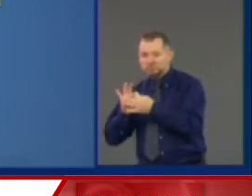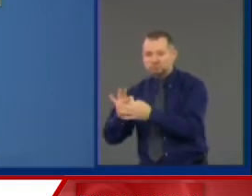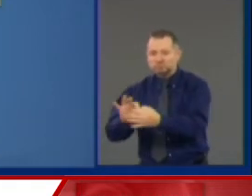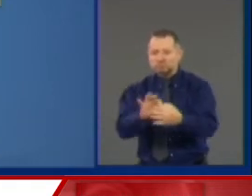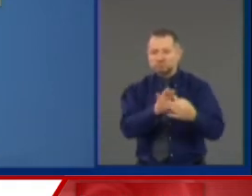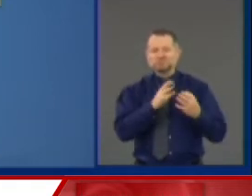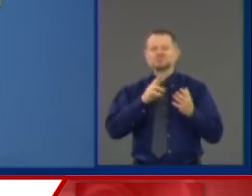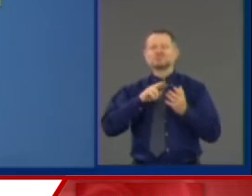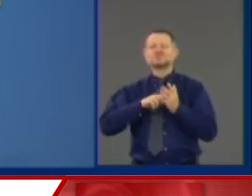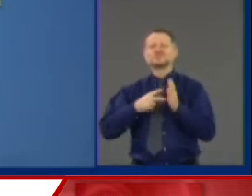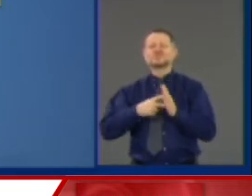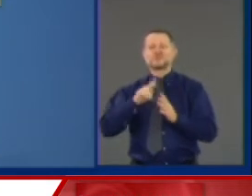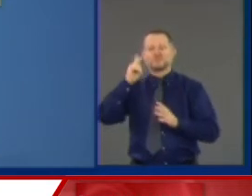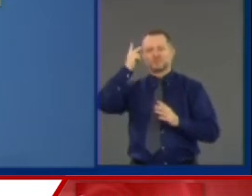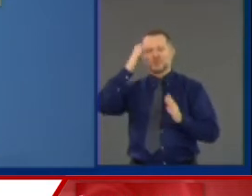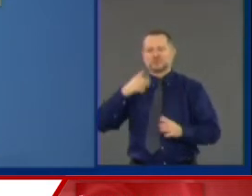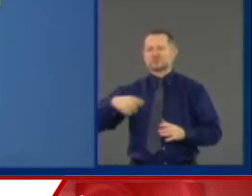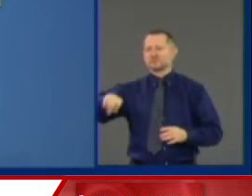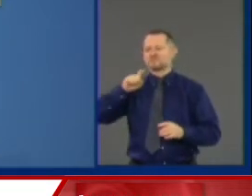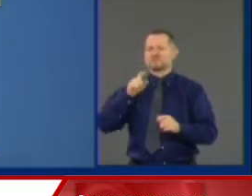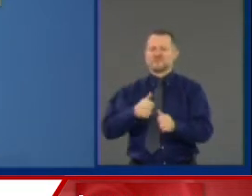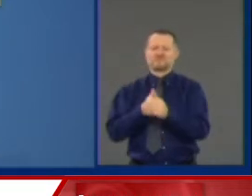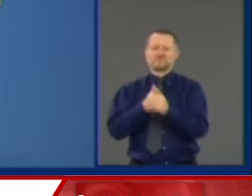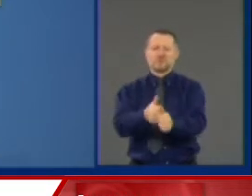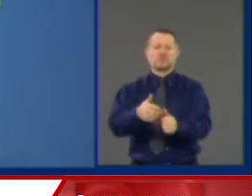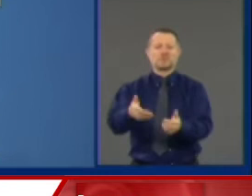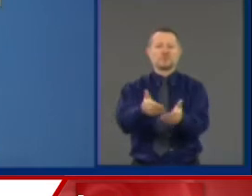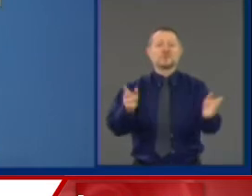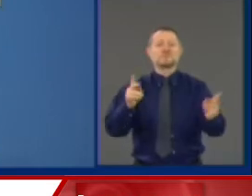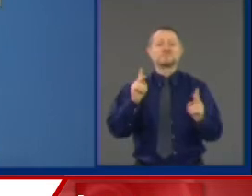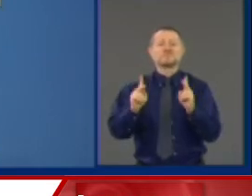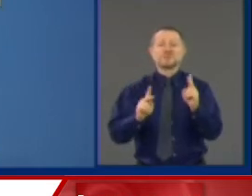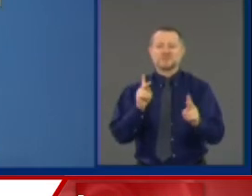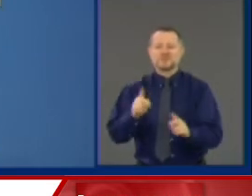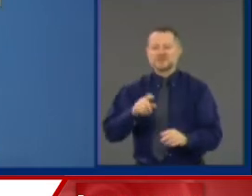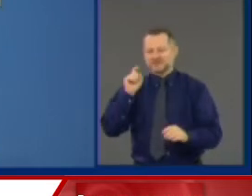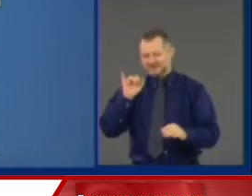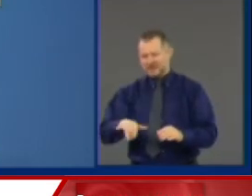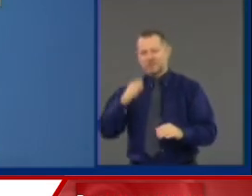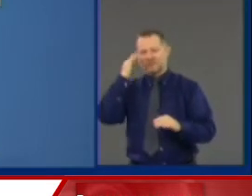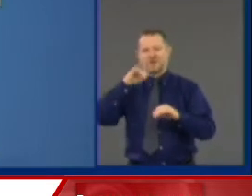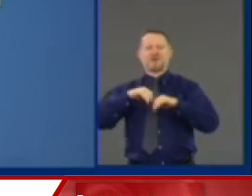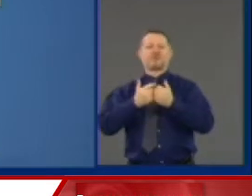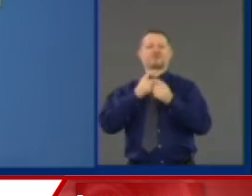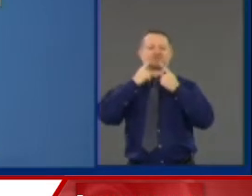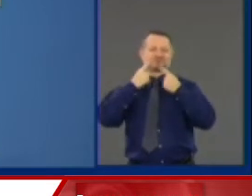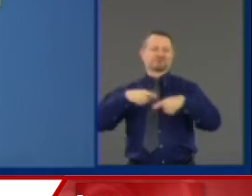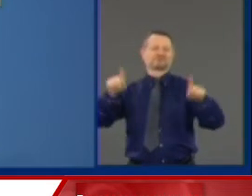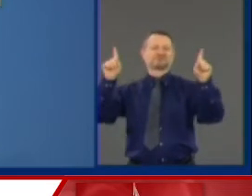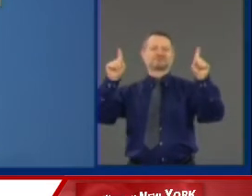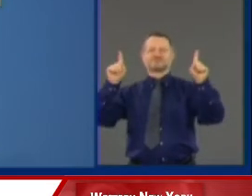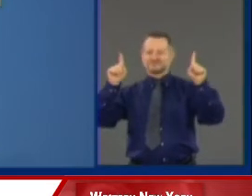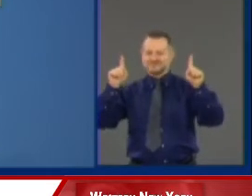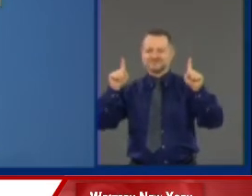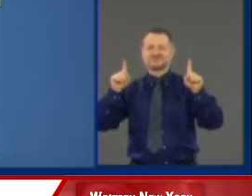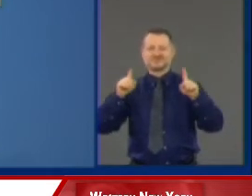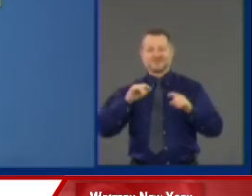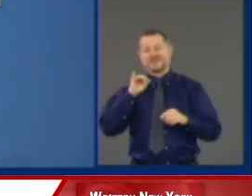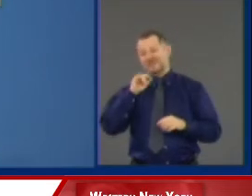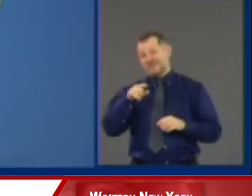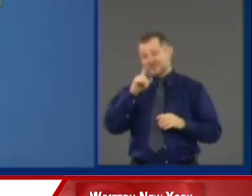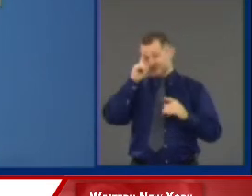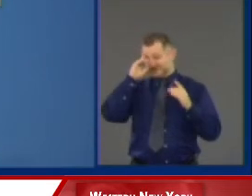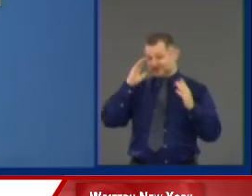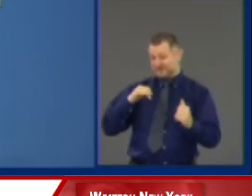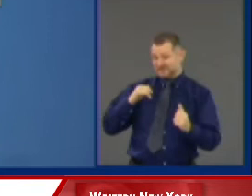follow the people. That's when change comes. That's Well, the leaders lead. Baloney.